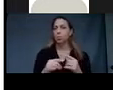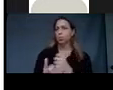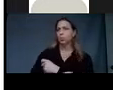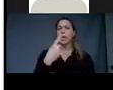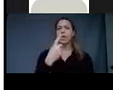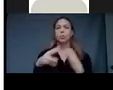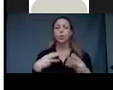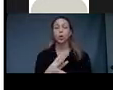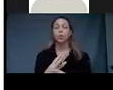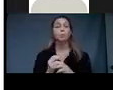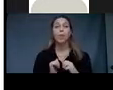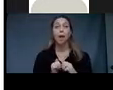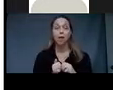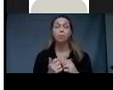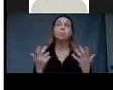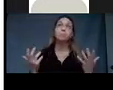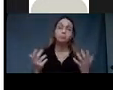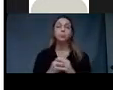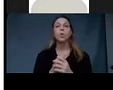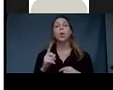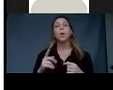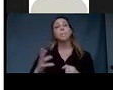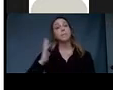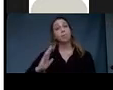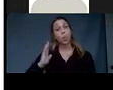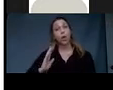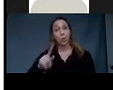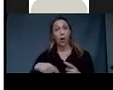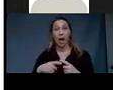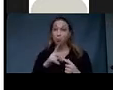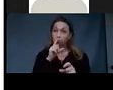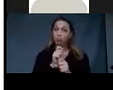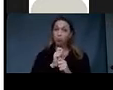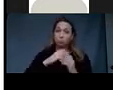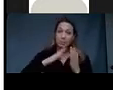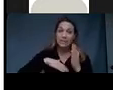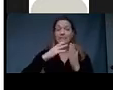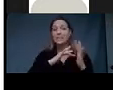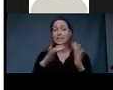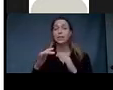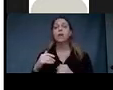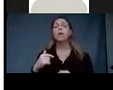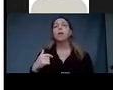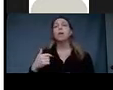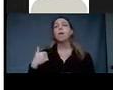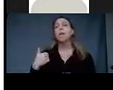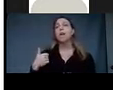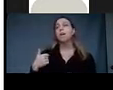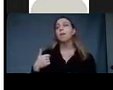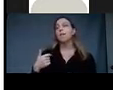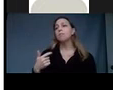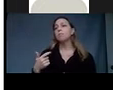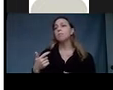is that when I was doing this work, I was in a